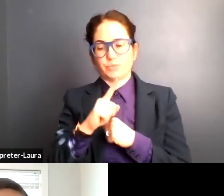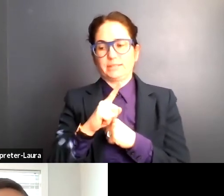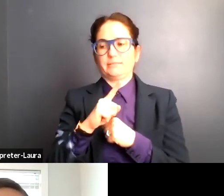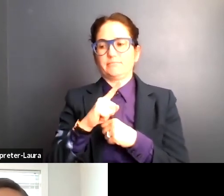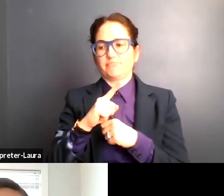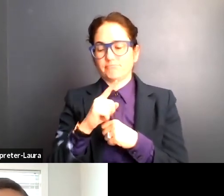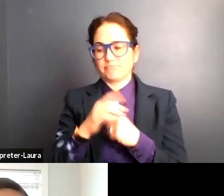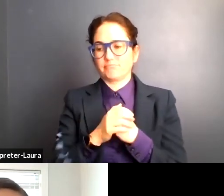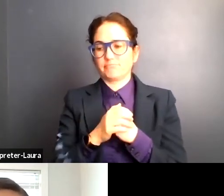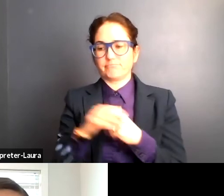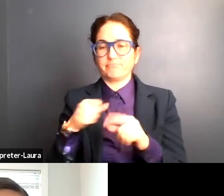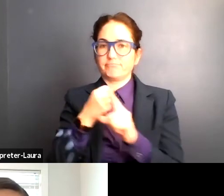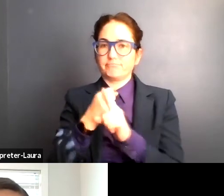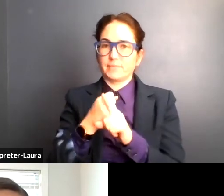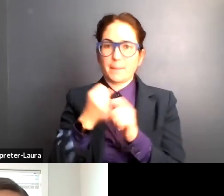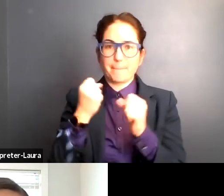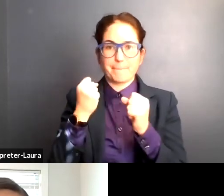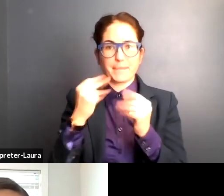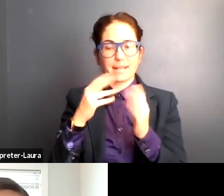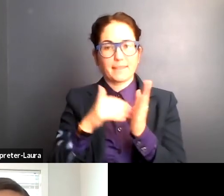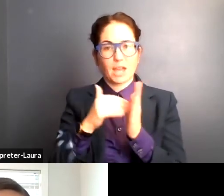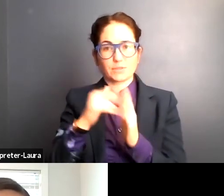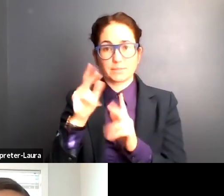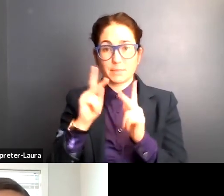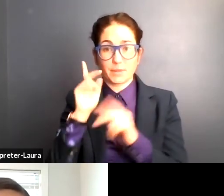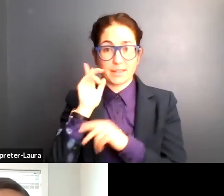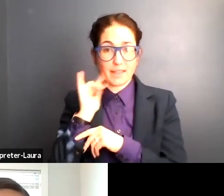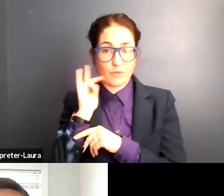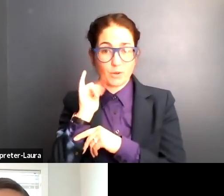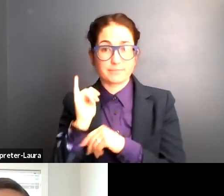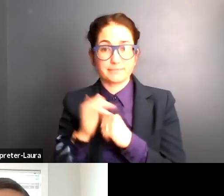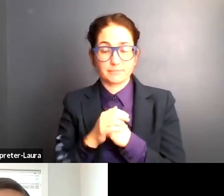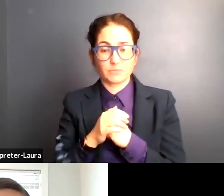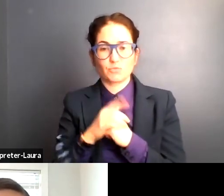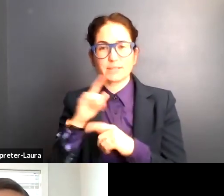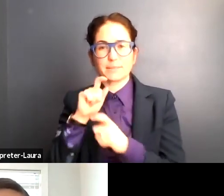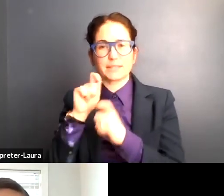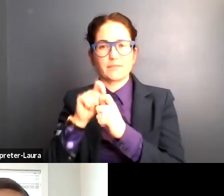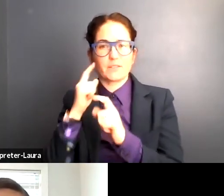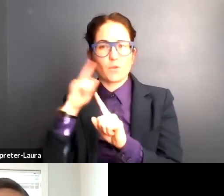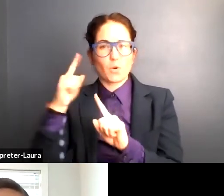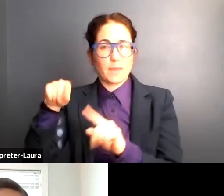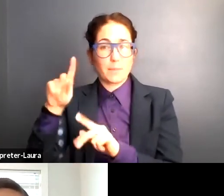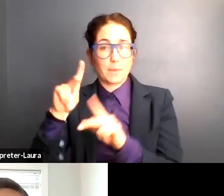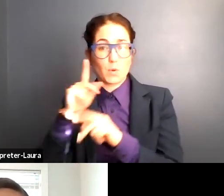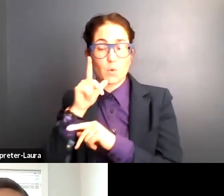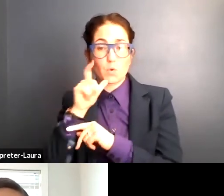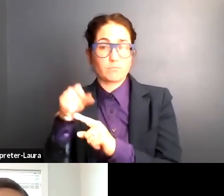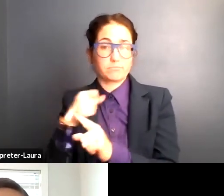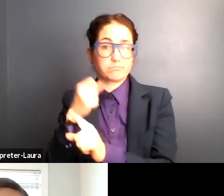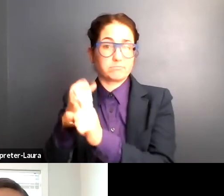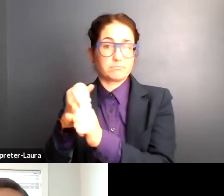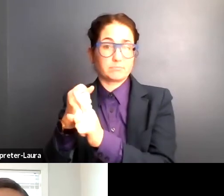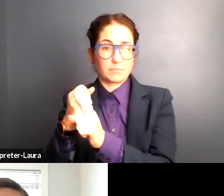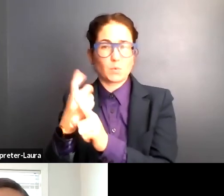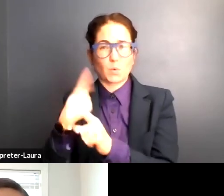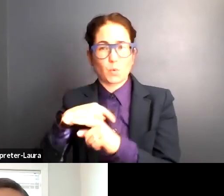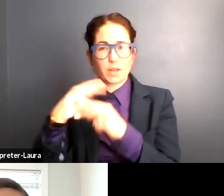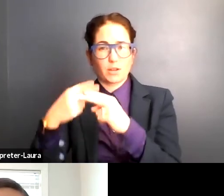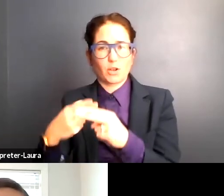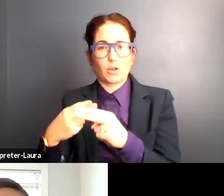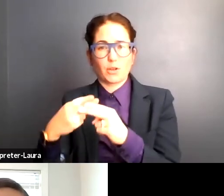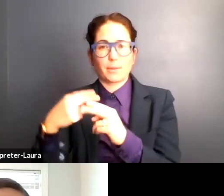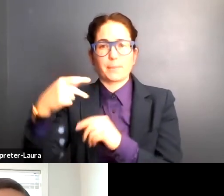so many thousands of people in California, um, specifically who have been impacted by what we call